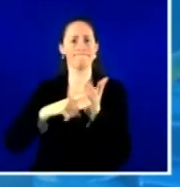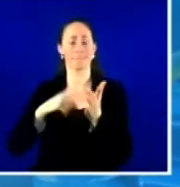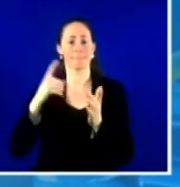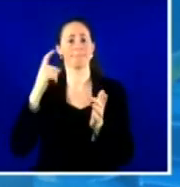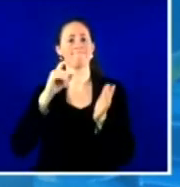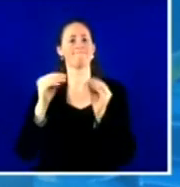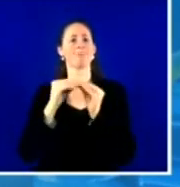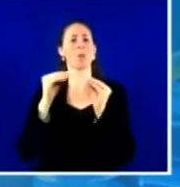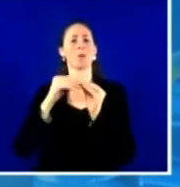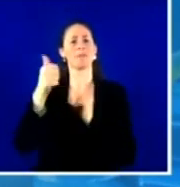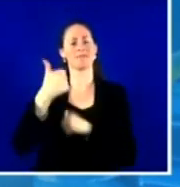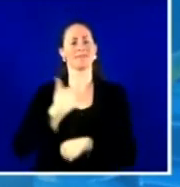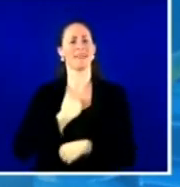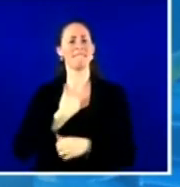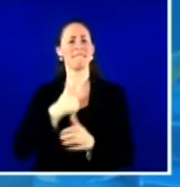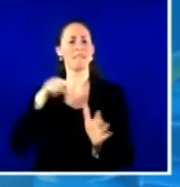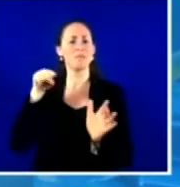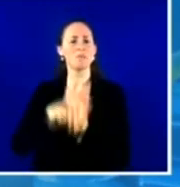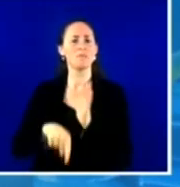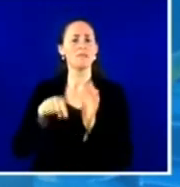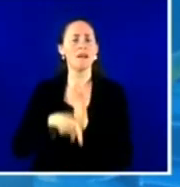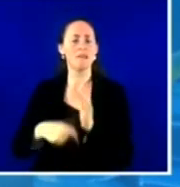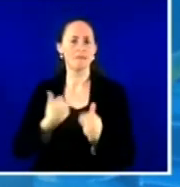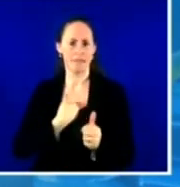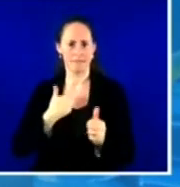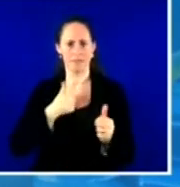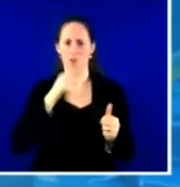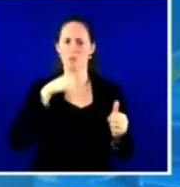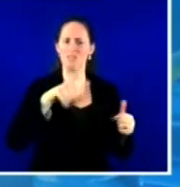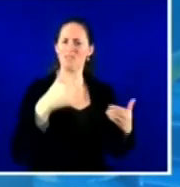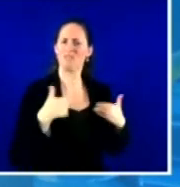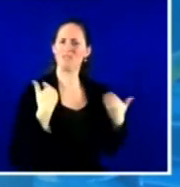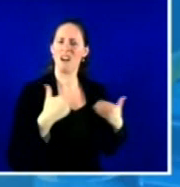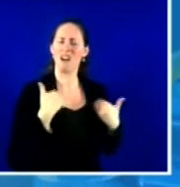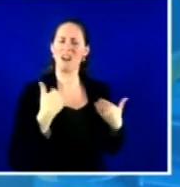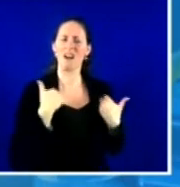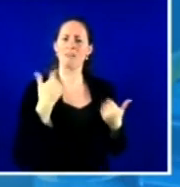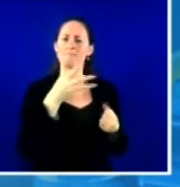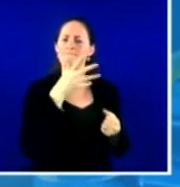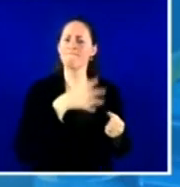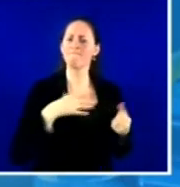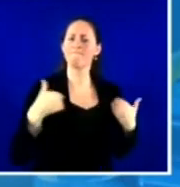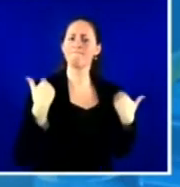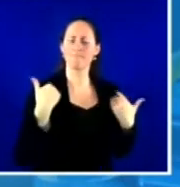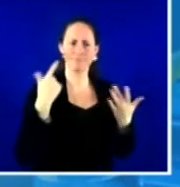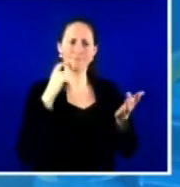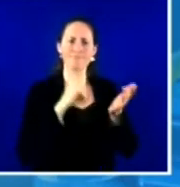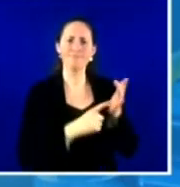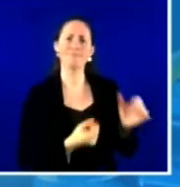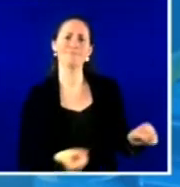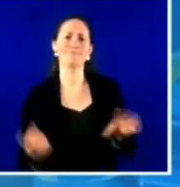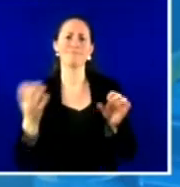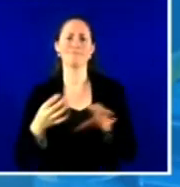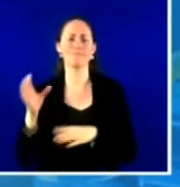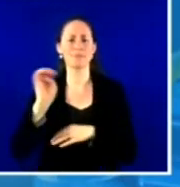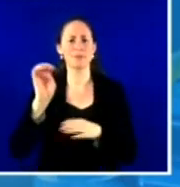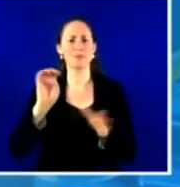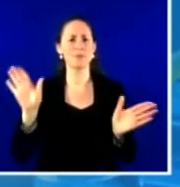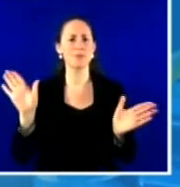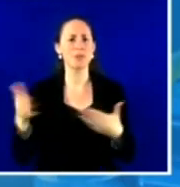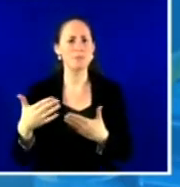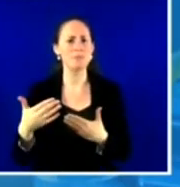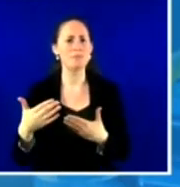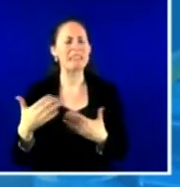young women, teenage women presenting to the emergency department. And so this is, this is, you know, very real. And I think the third thing,